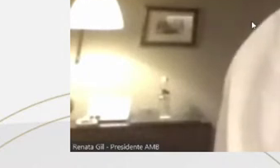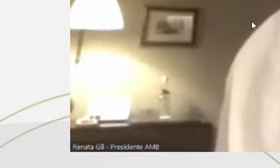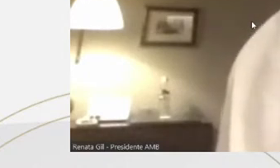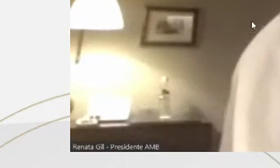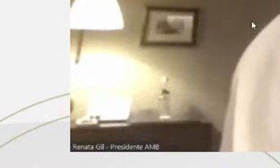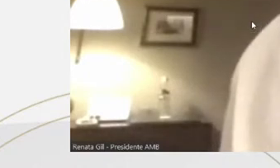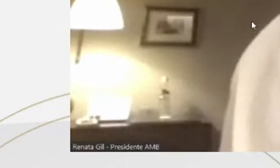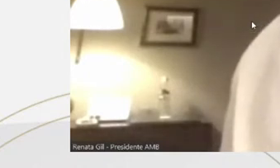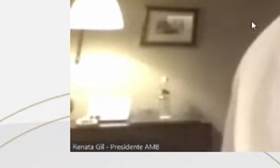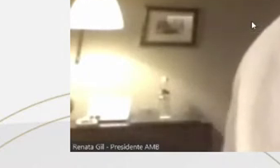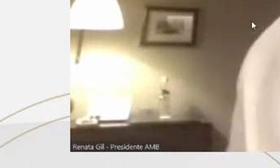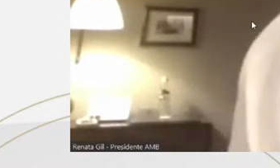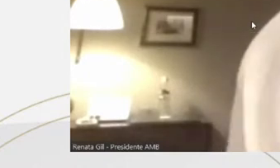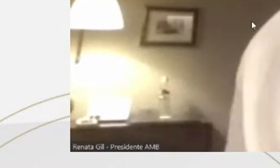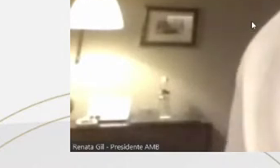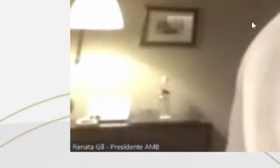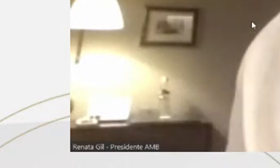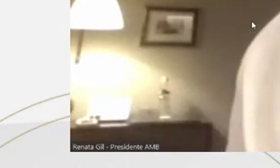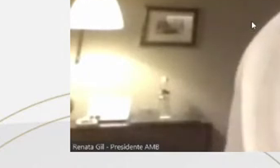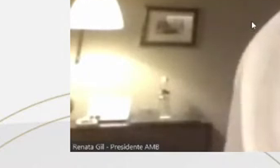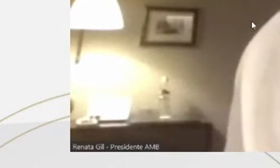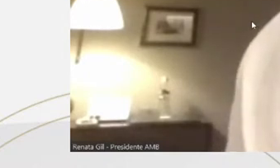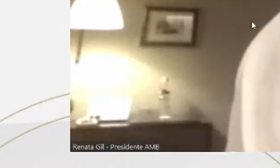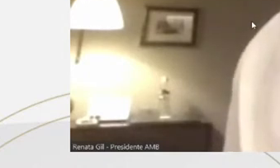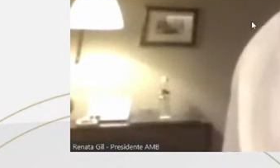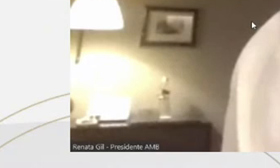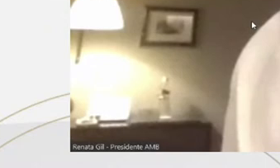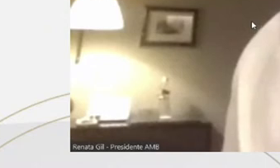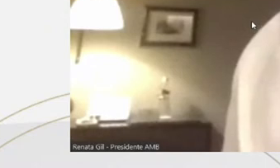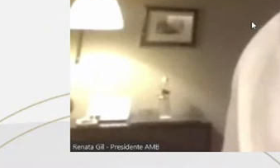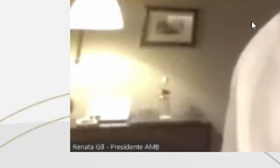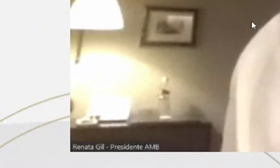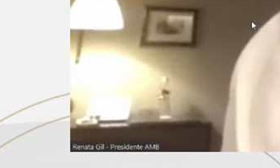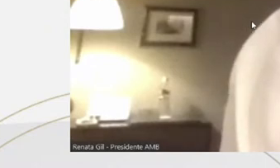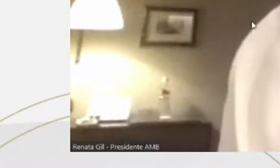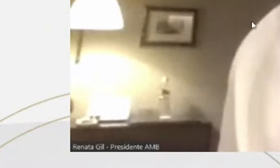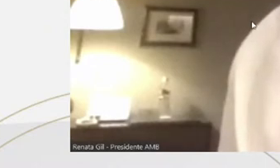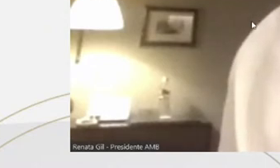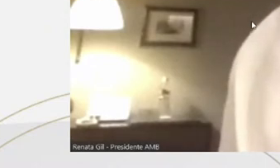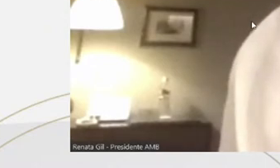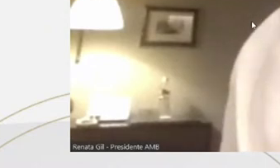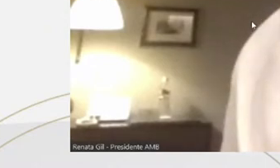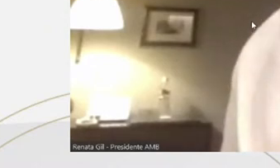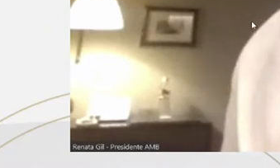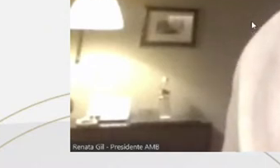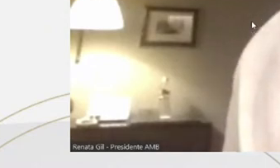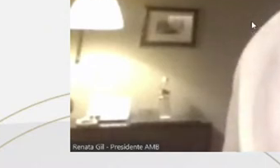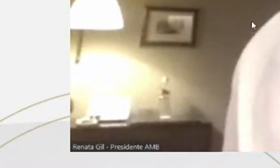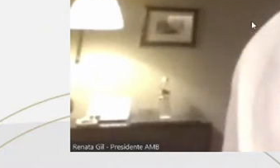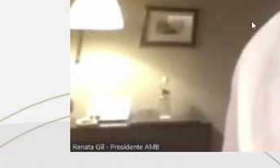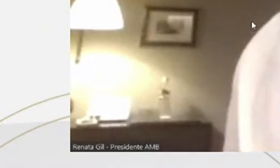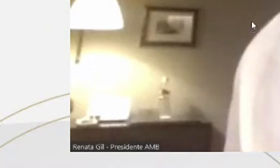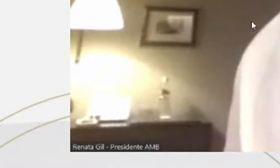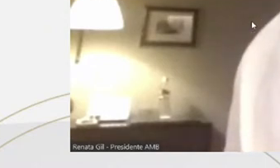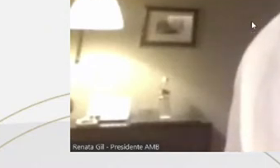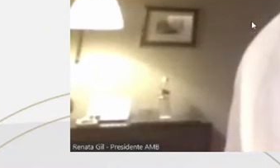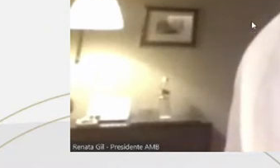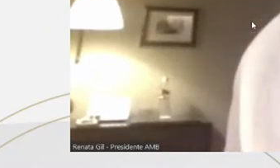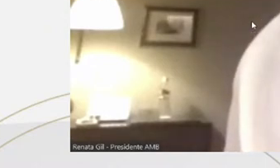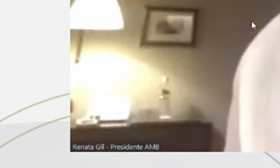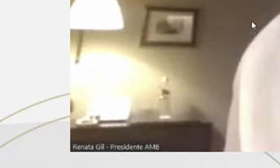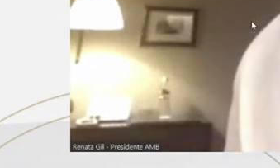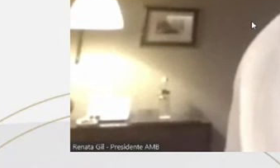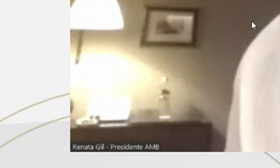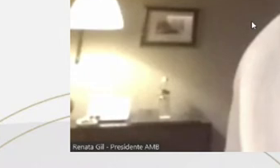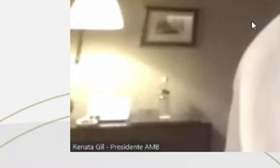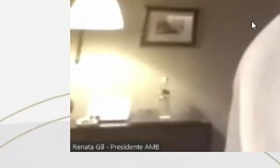and to tell us about all his experience in proof, in evidence. And